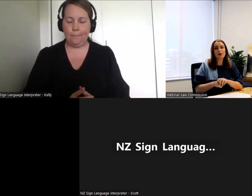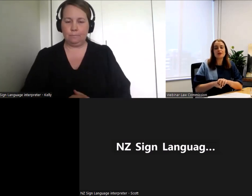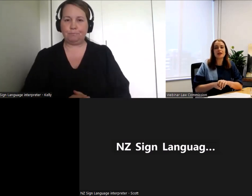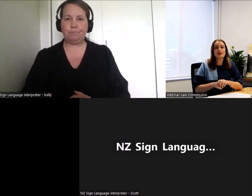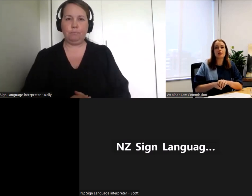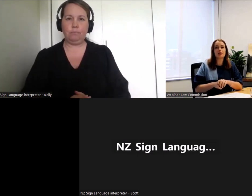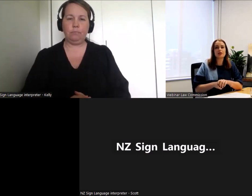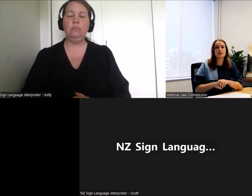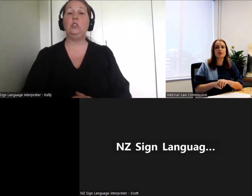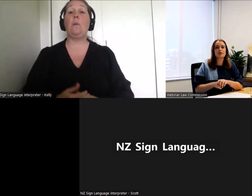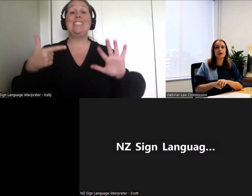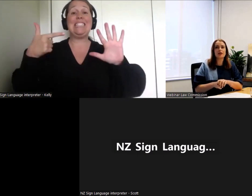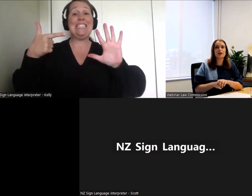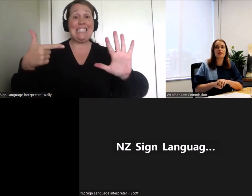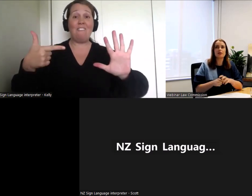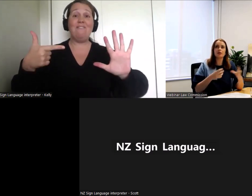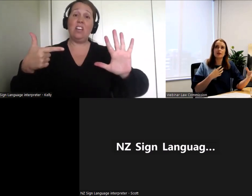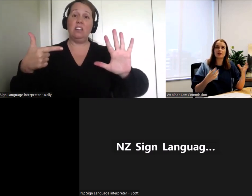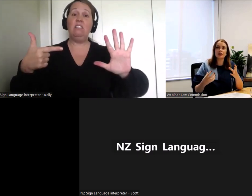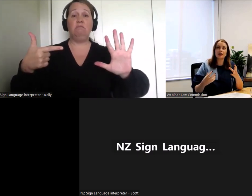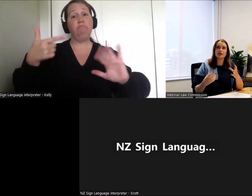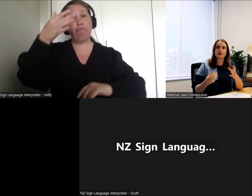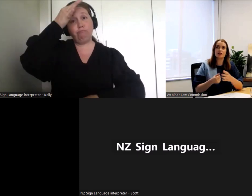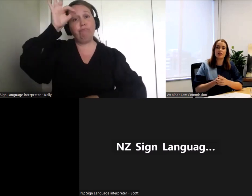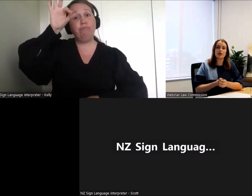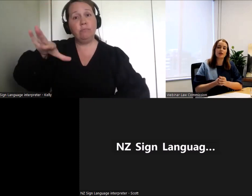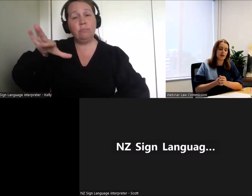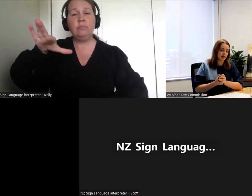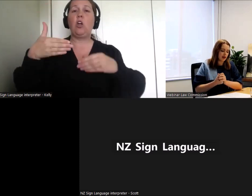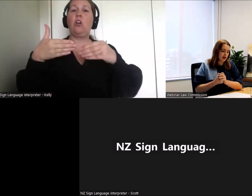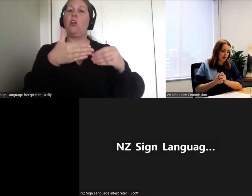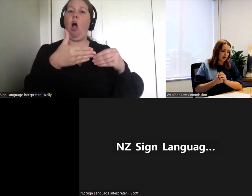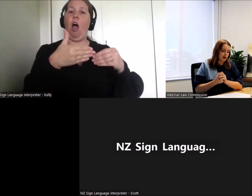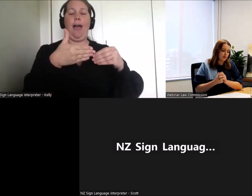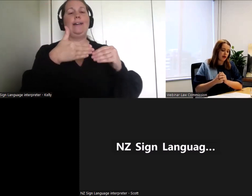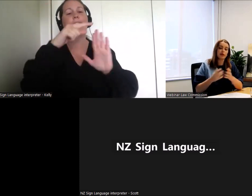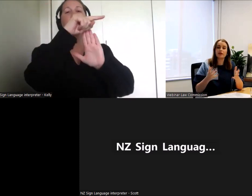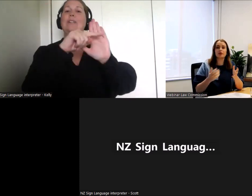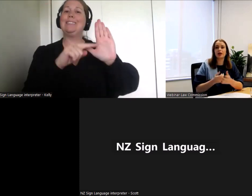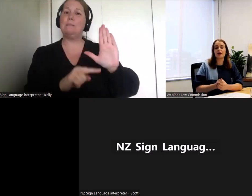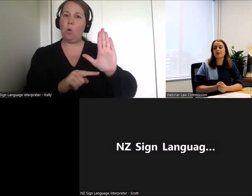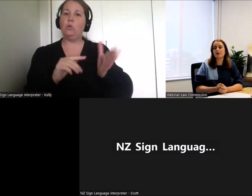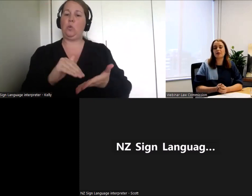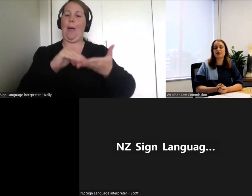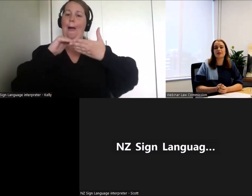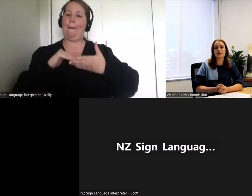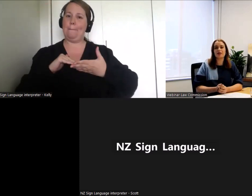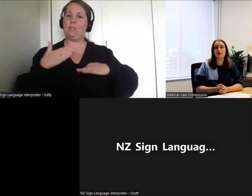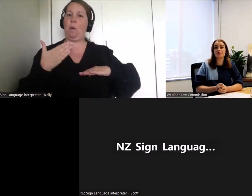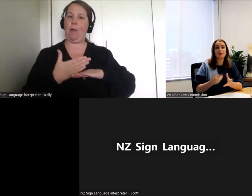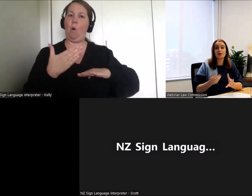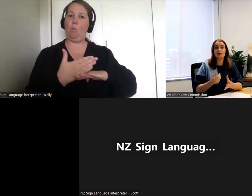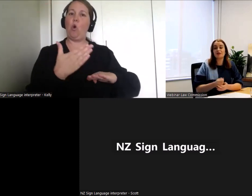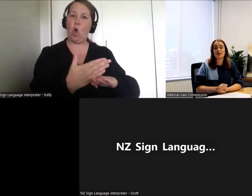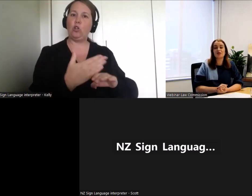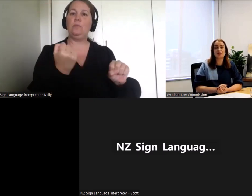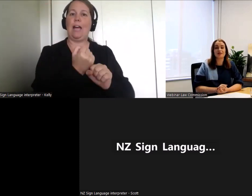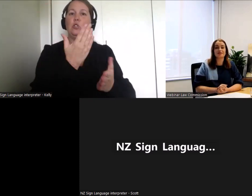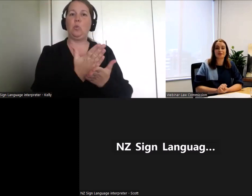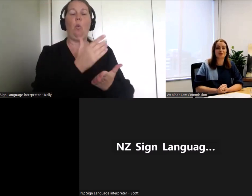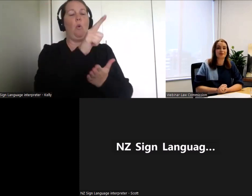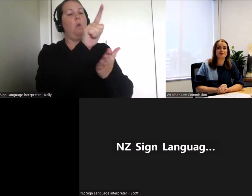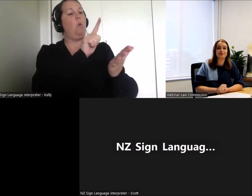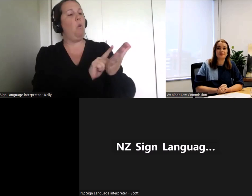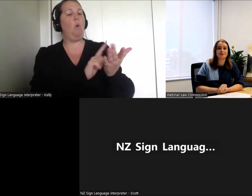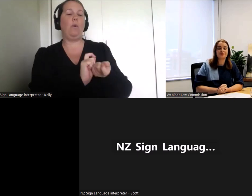seven proposed guiding principles that we'll use to guide us in our work and we're looking for public feedback on whether we've got